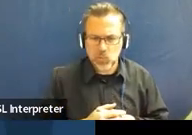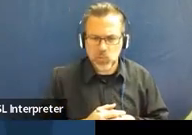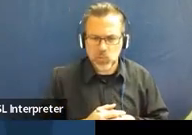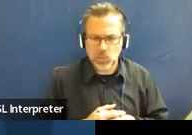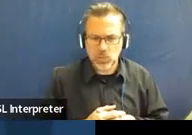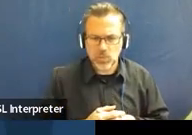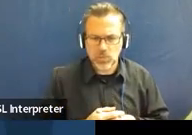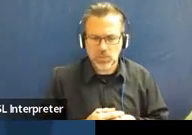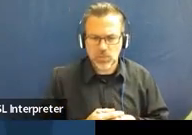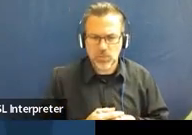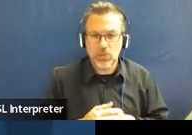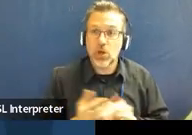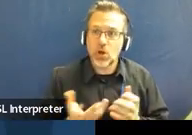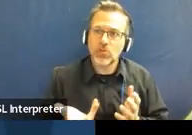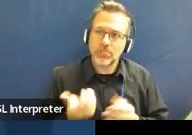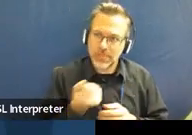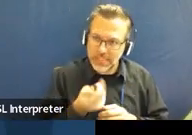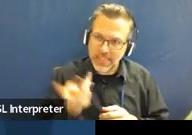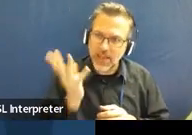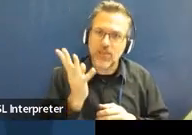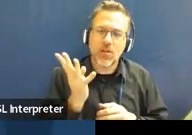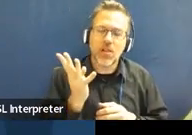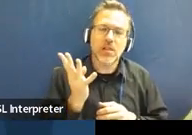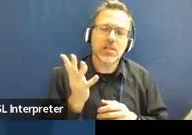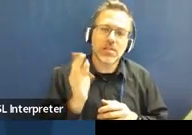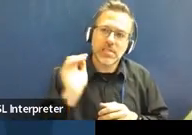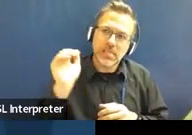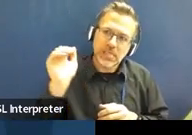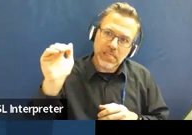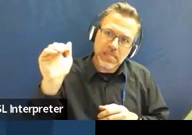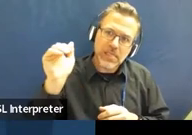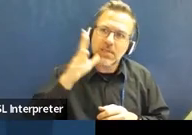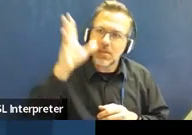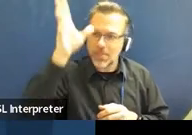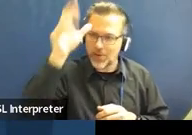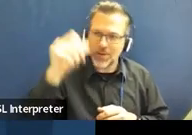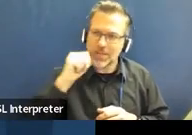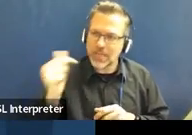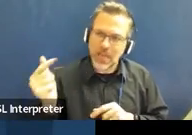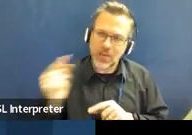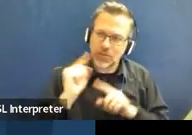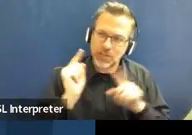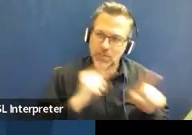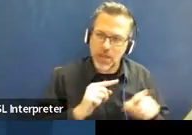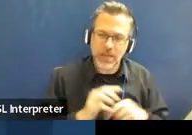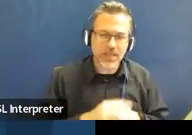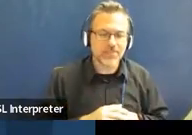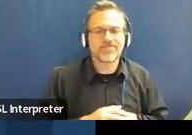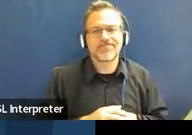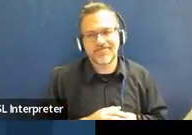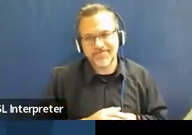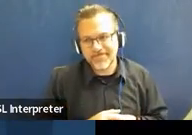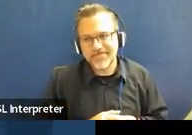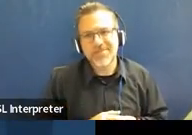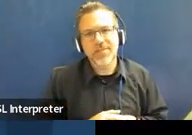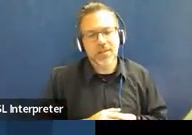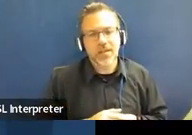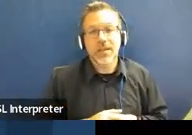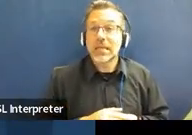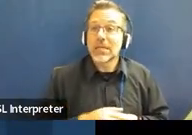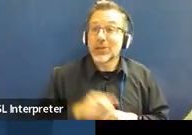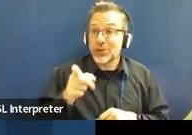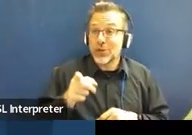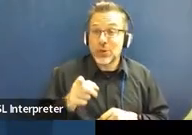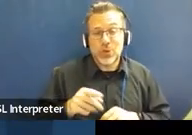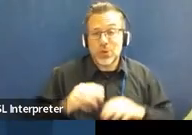Meaning despite several attempts, the parent is not attending meetings or responding to the school. So that is a big one, right? You know, you do everything you